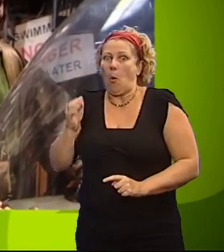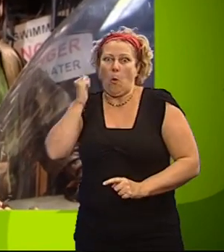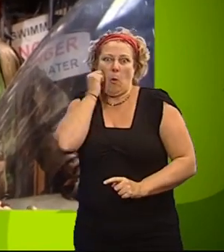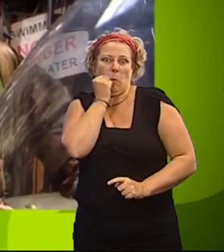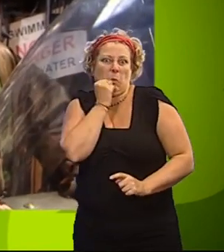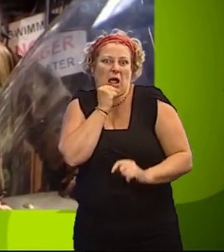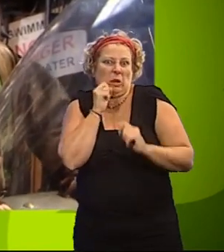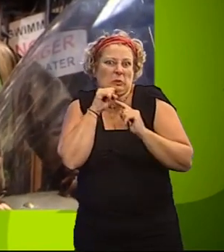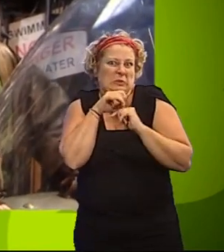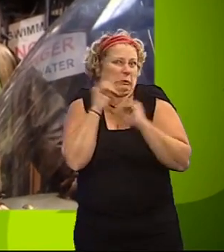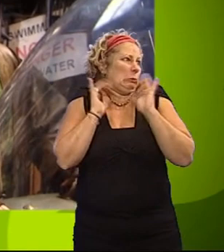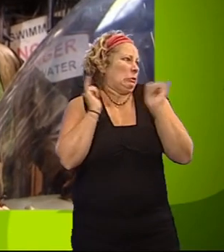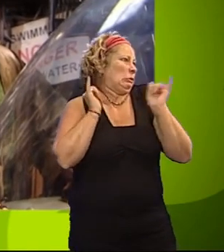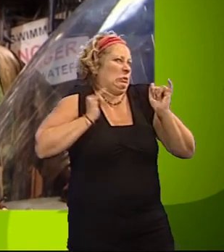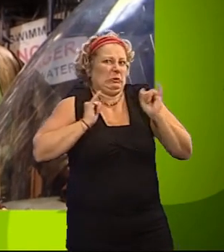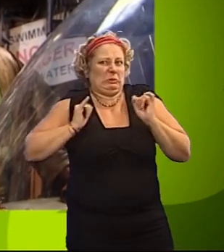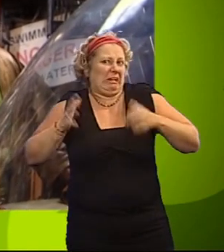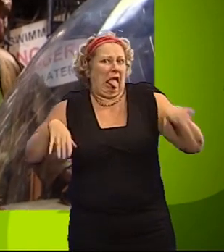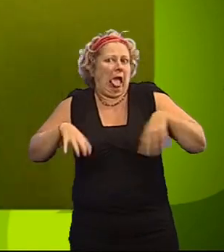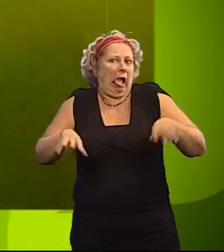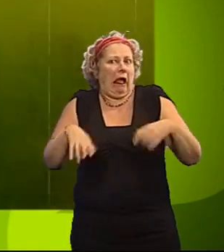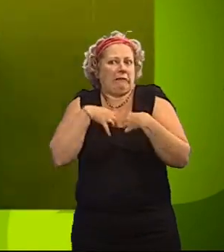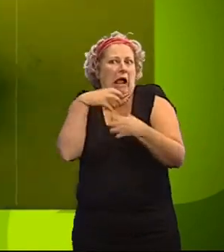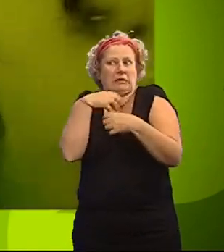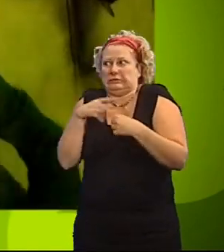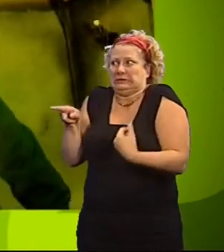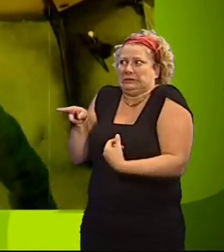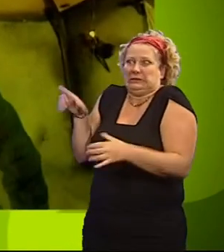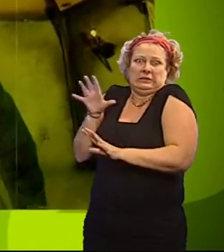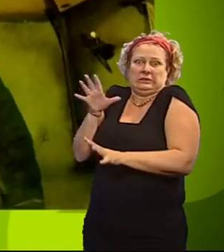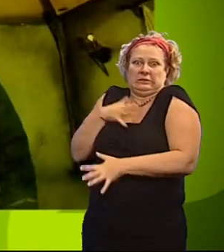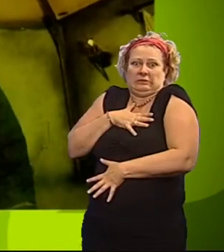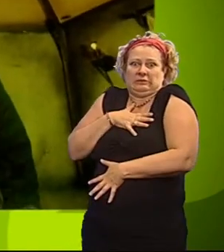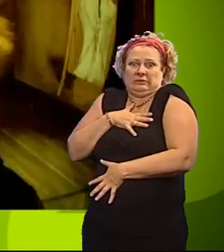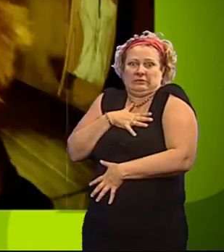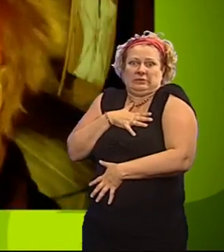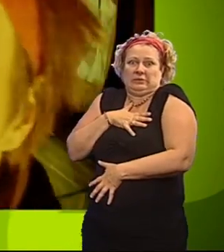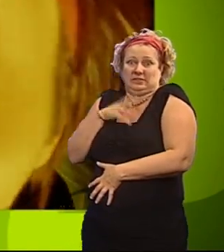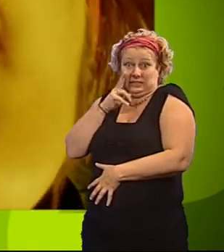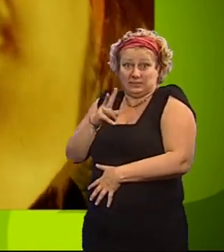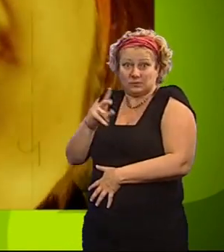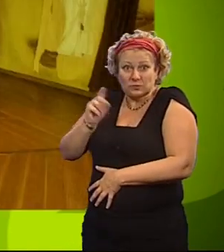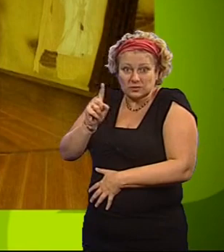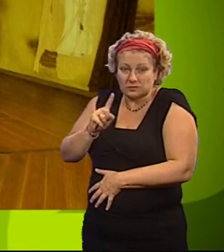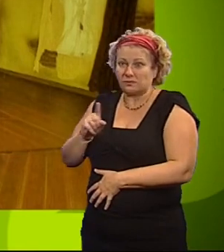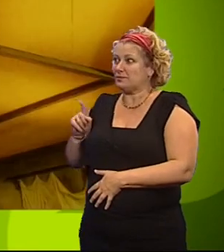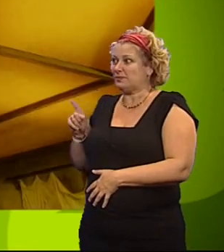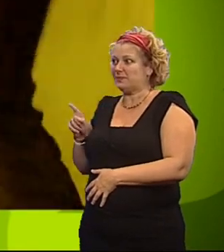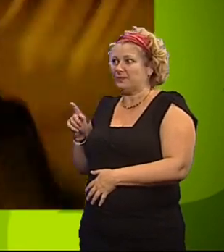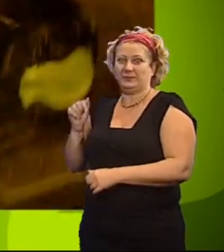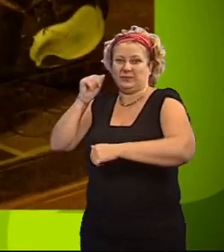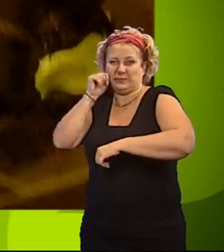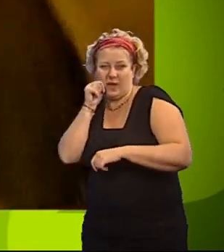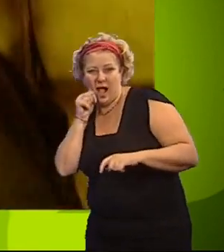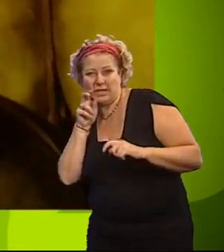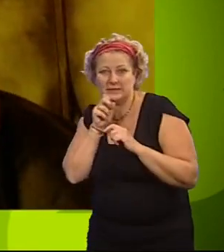spider's more scary than my old pantaloonies. To show you how it's done, here's Wily Sneak, an unfortunate trapped